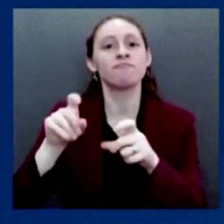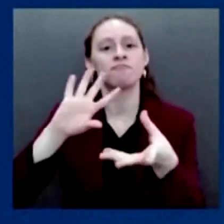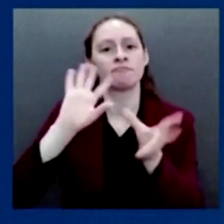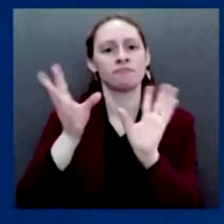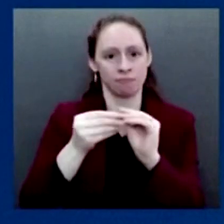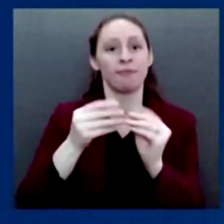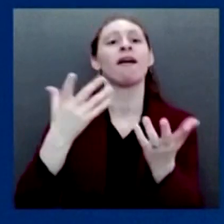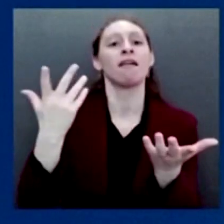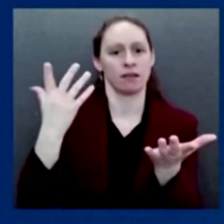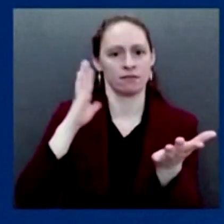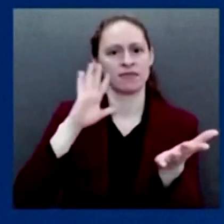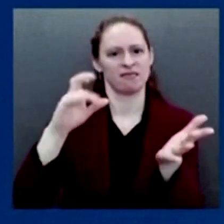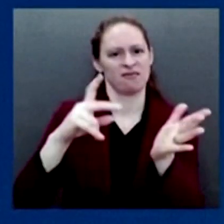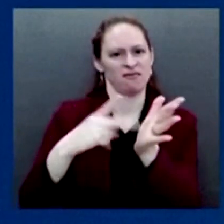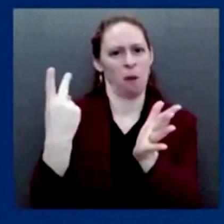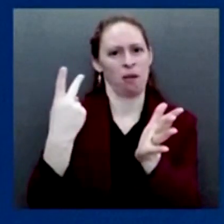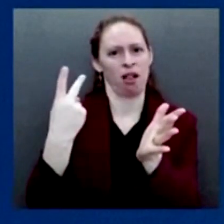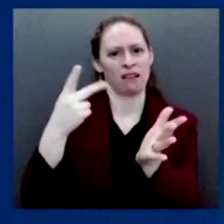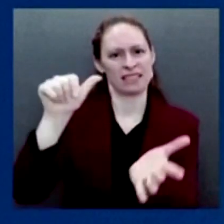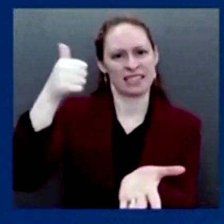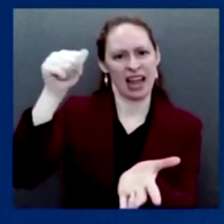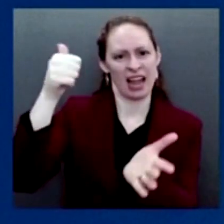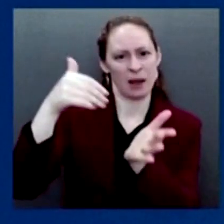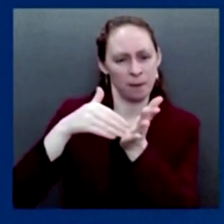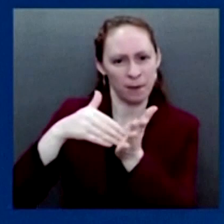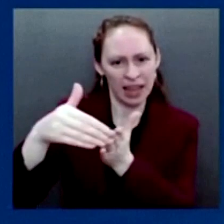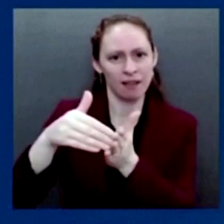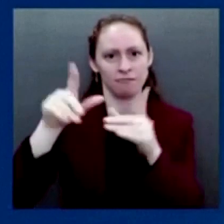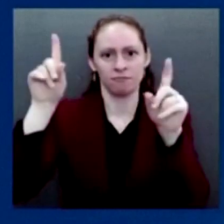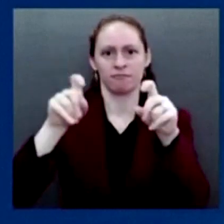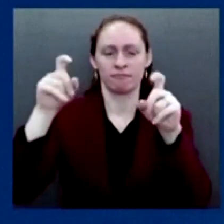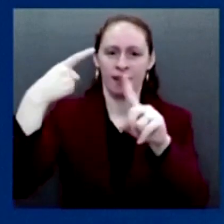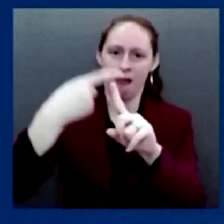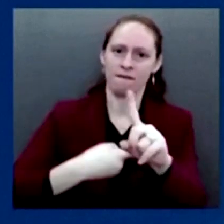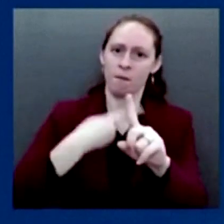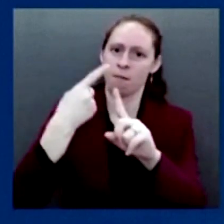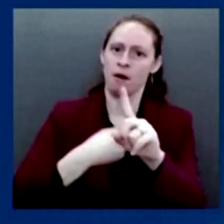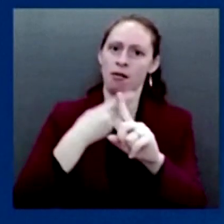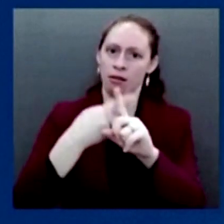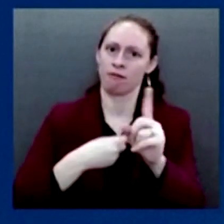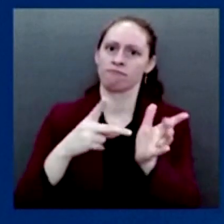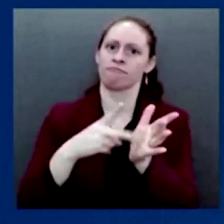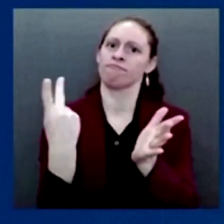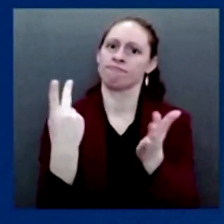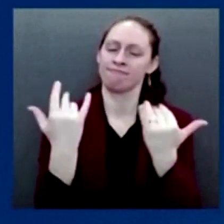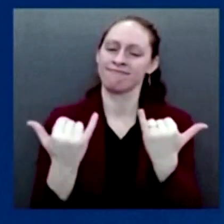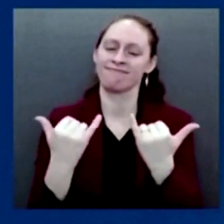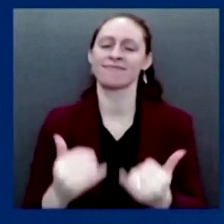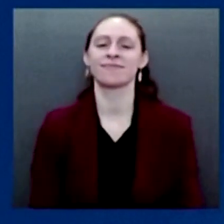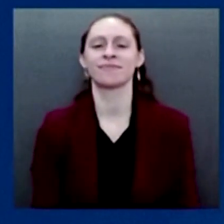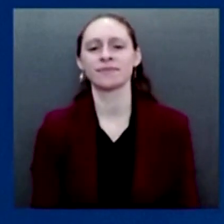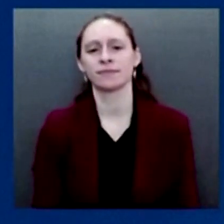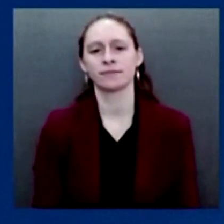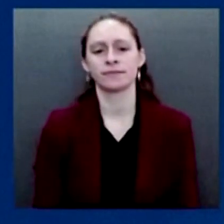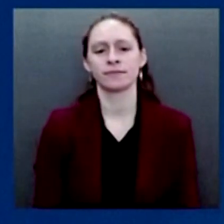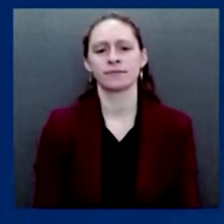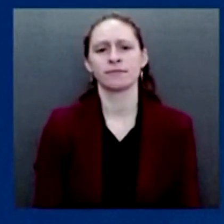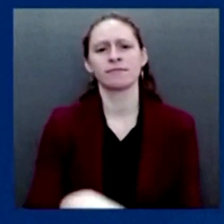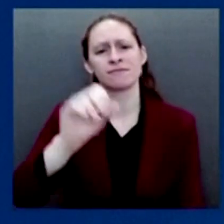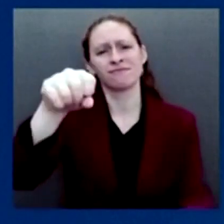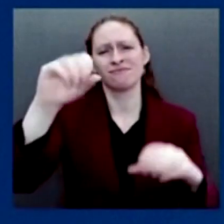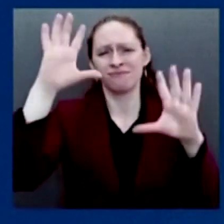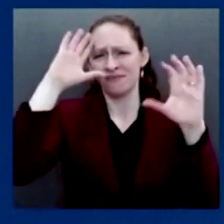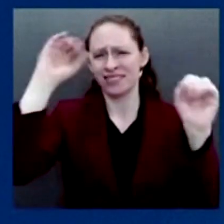The President is clear. The nation's schools can and should be open, and we have given state and local leaders the resources